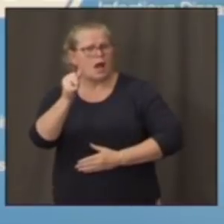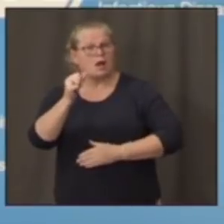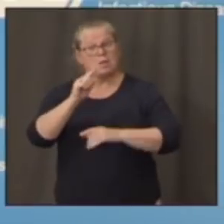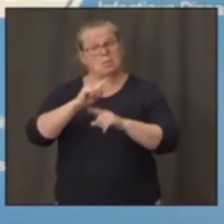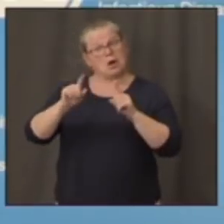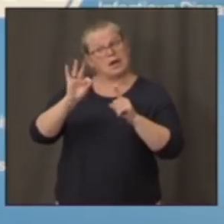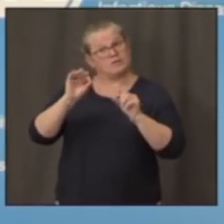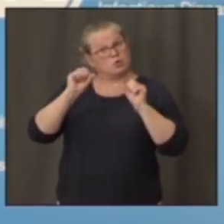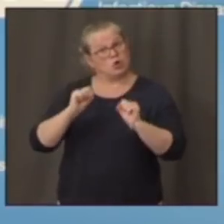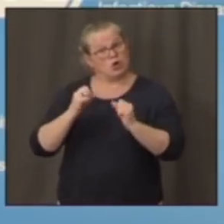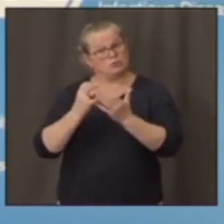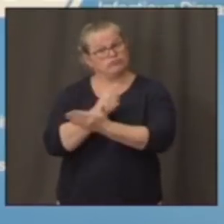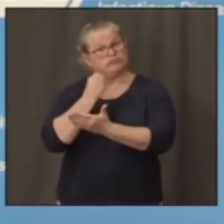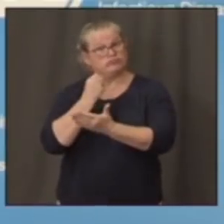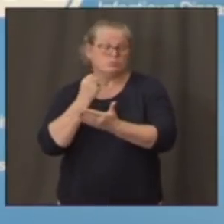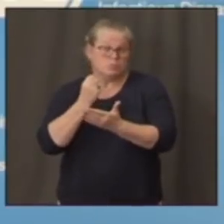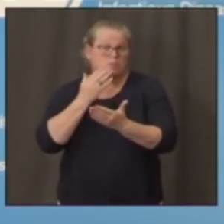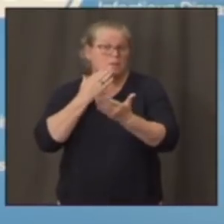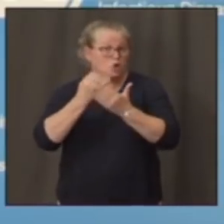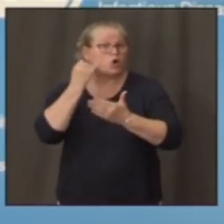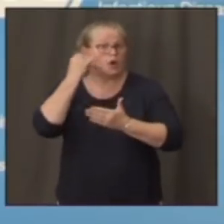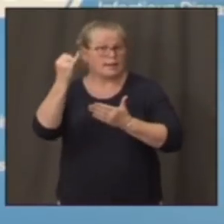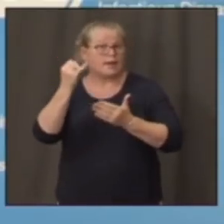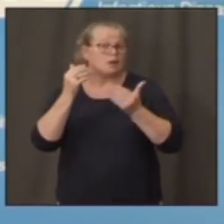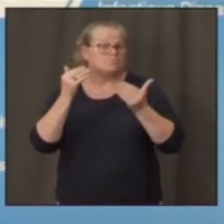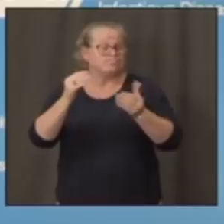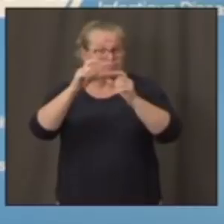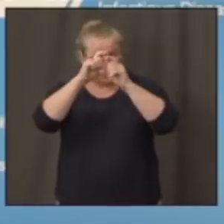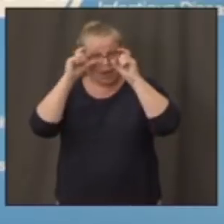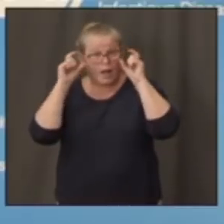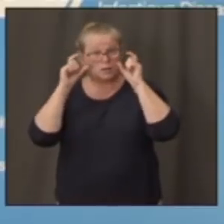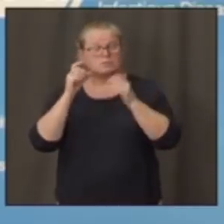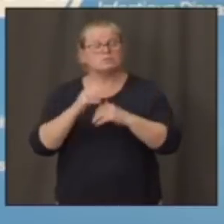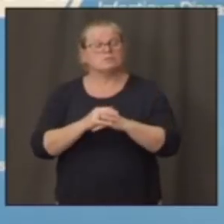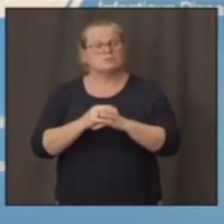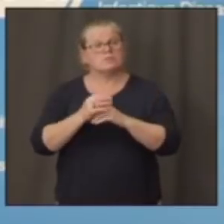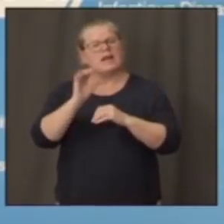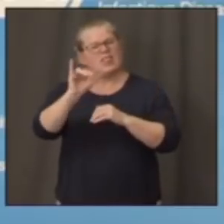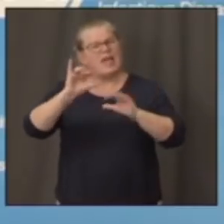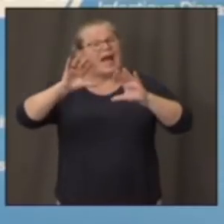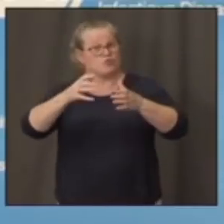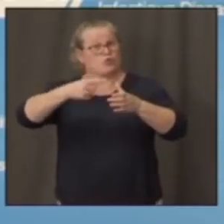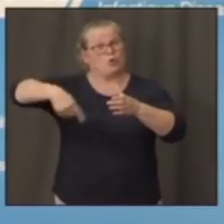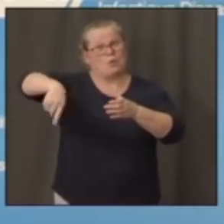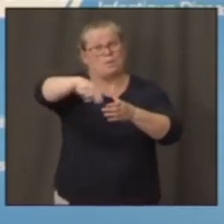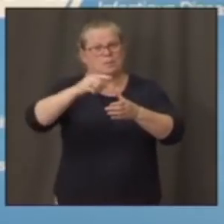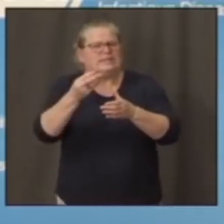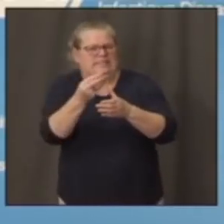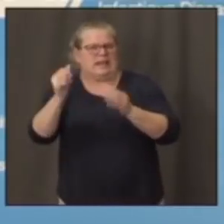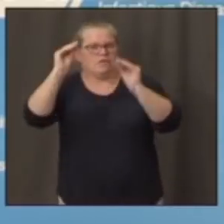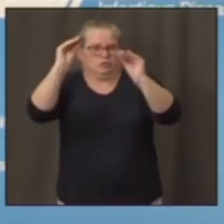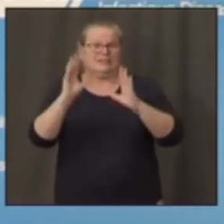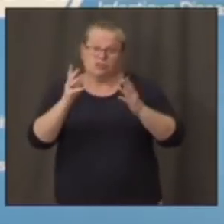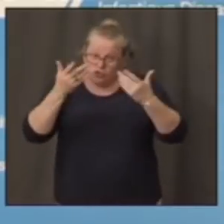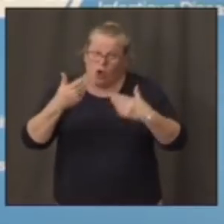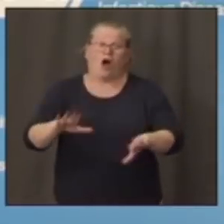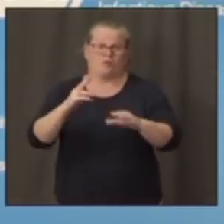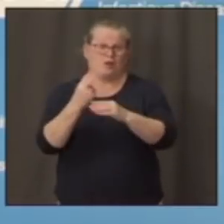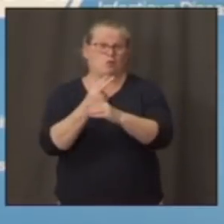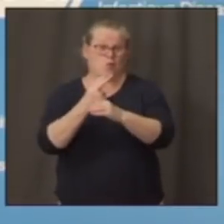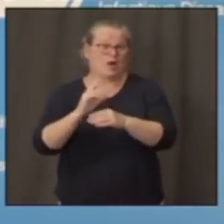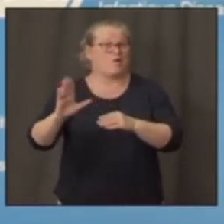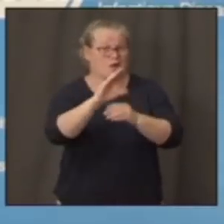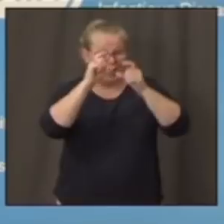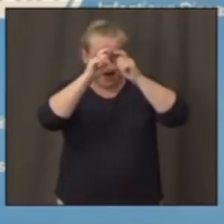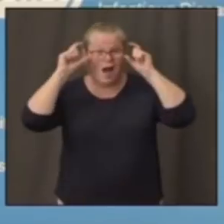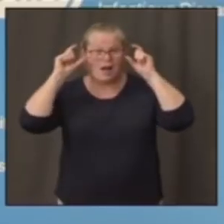do it, it could be a good idea to do that, as several of the teachers in that group were actually already doing, or thinking